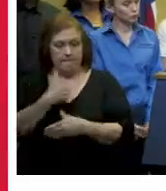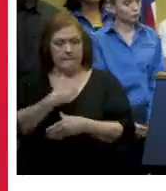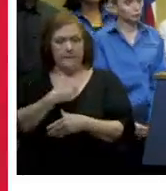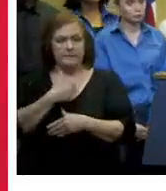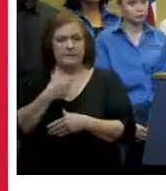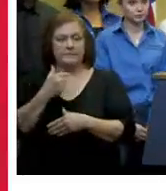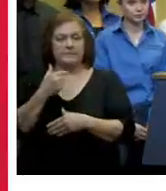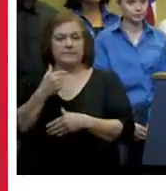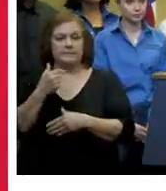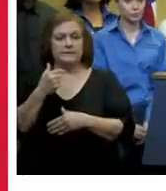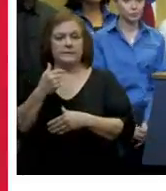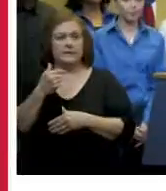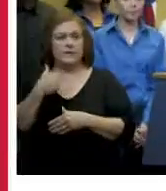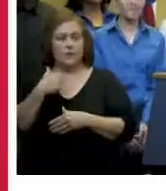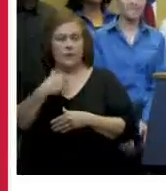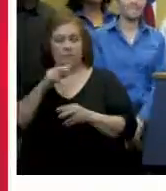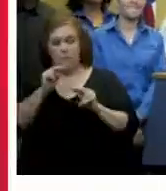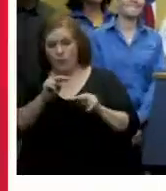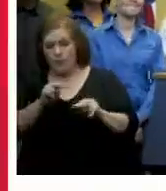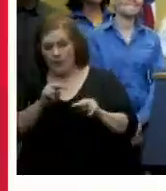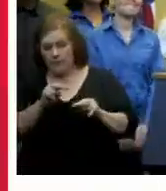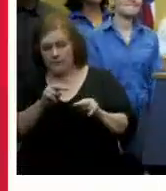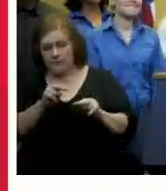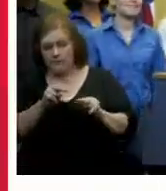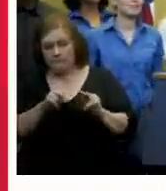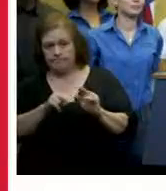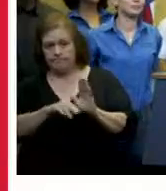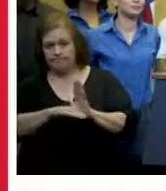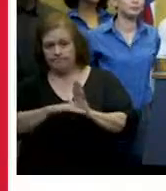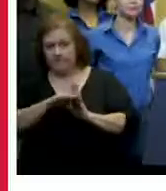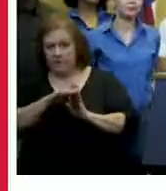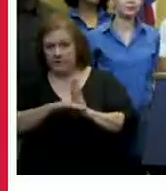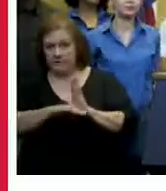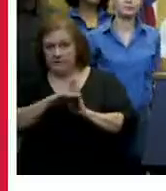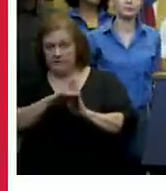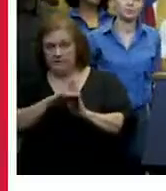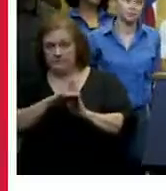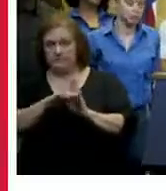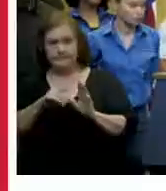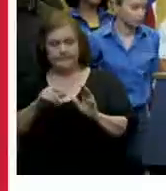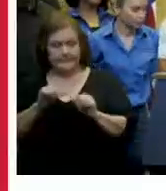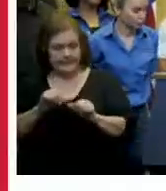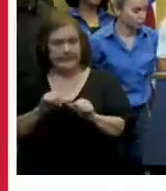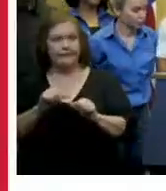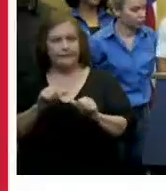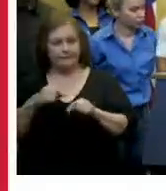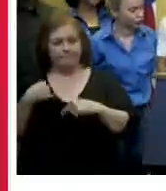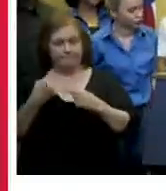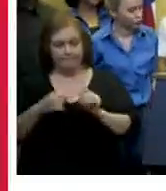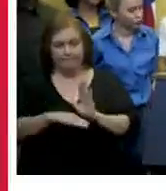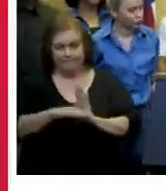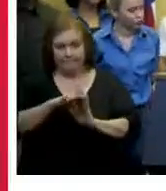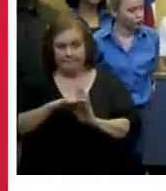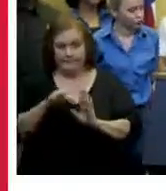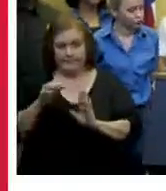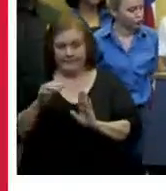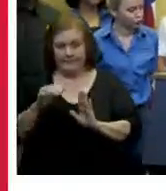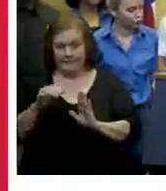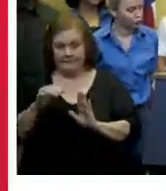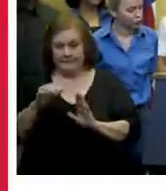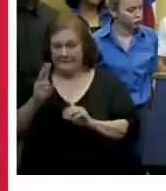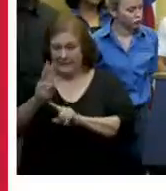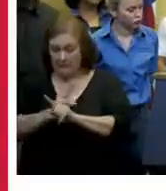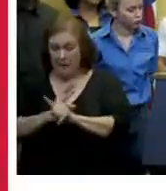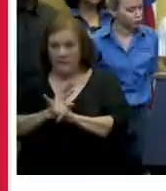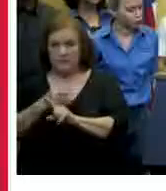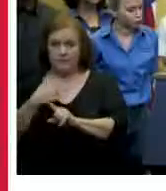to do our flood fight measures and uh we've been uh since november in a flood fight and we've uh for the last six months every day